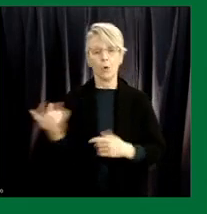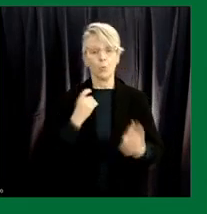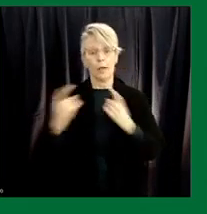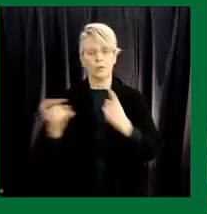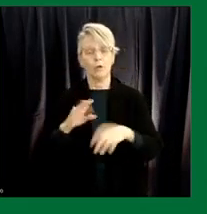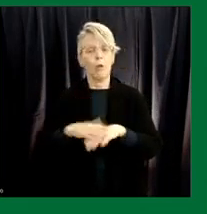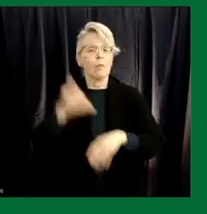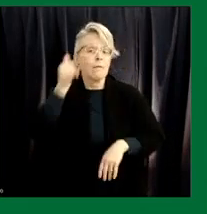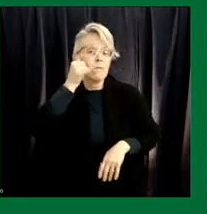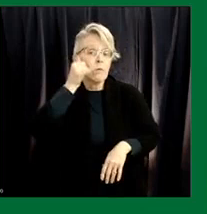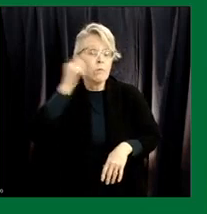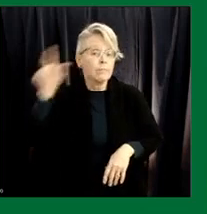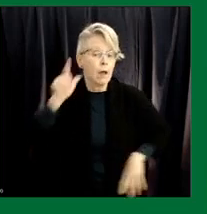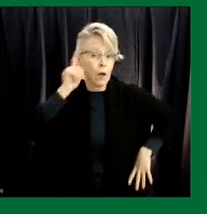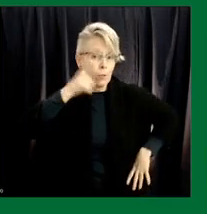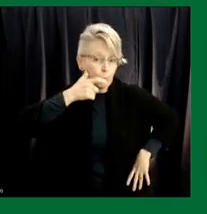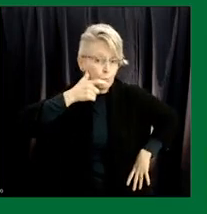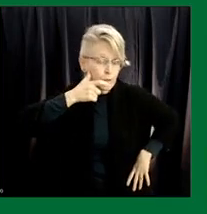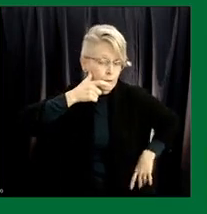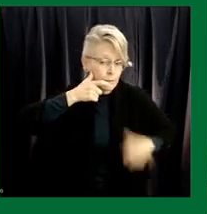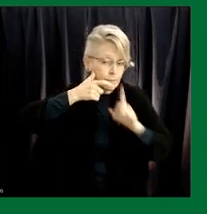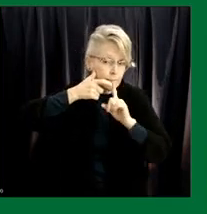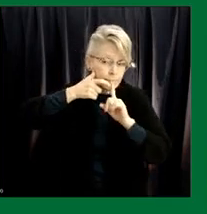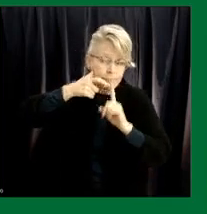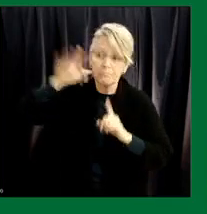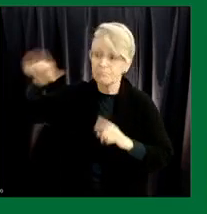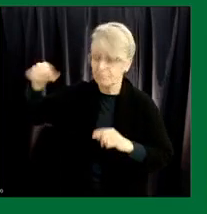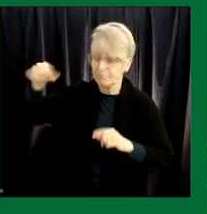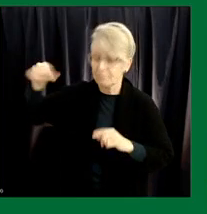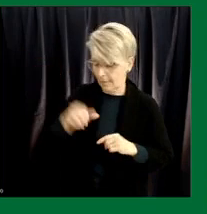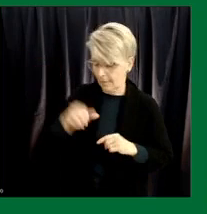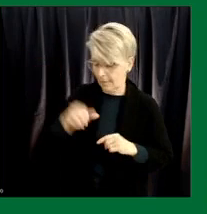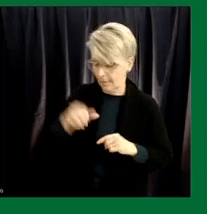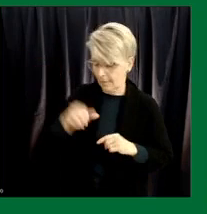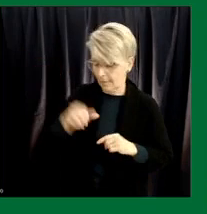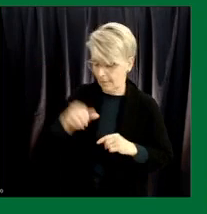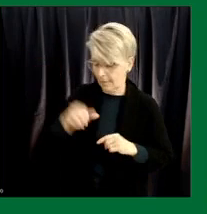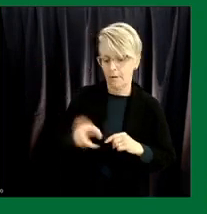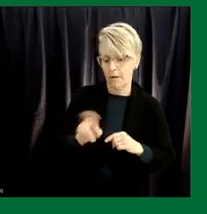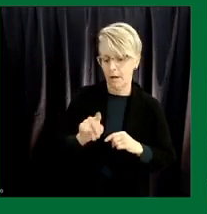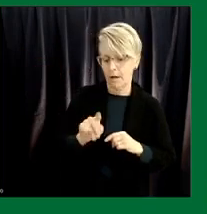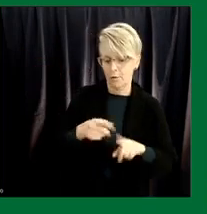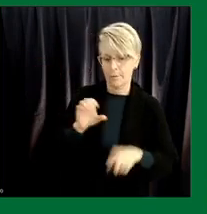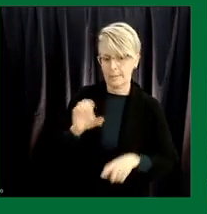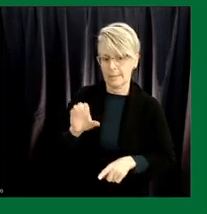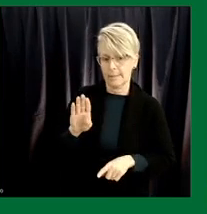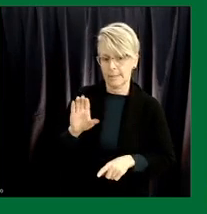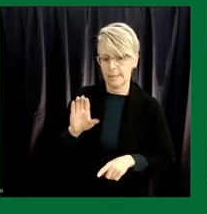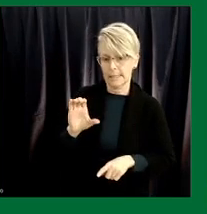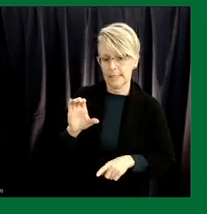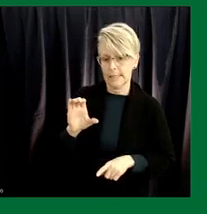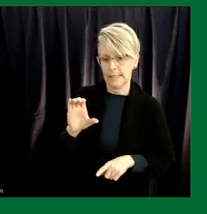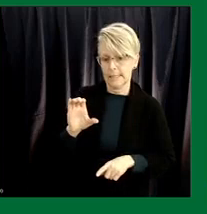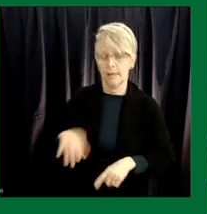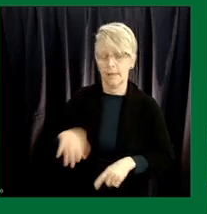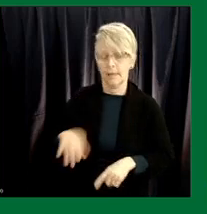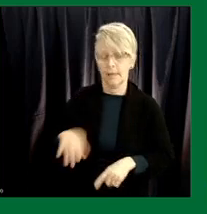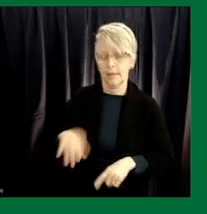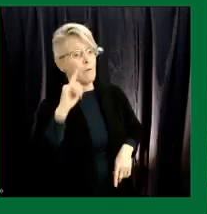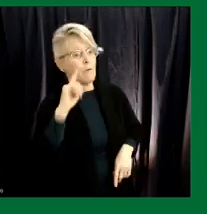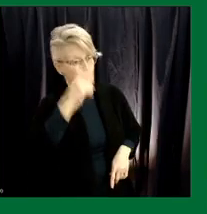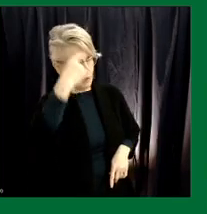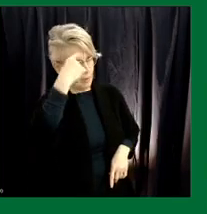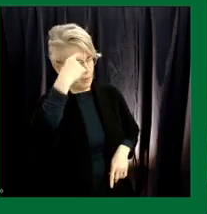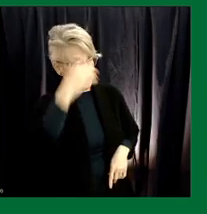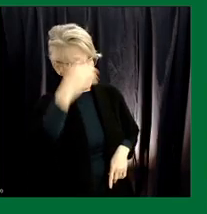line operator we have adam hunter with cbc hi the question is for the premier and dr